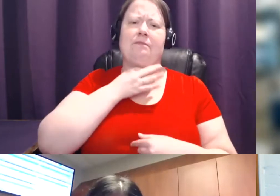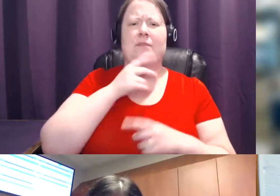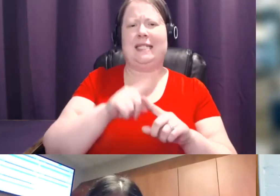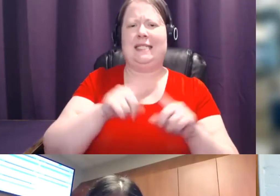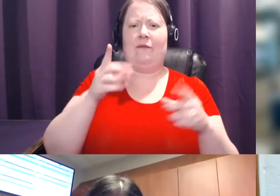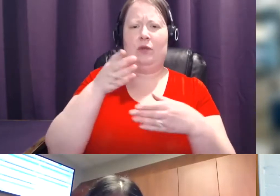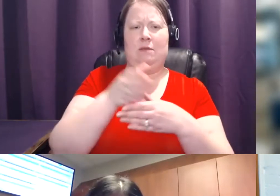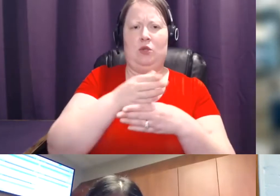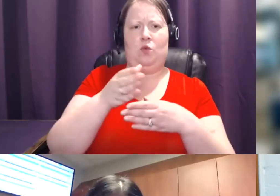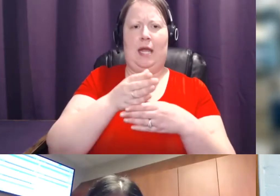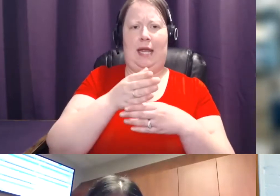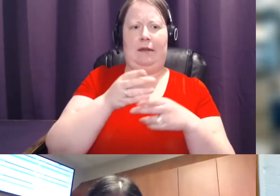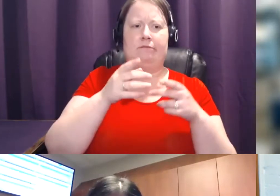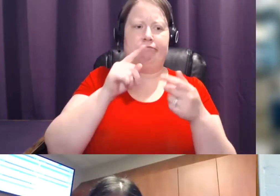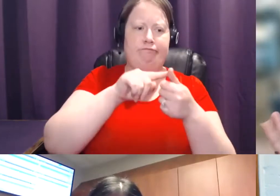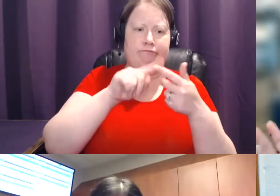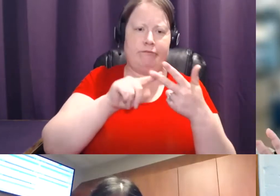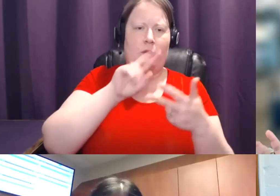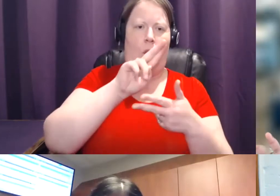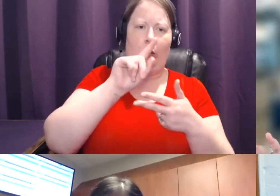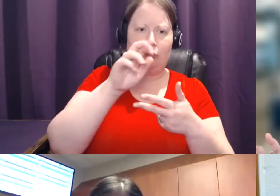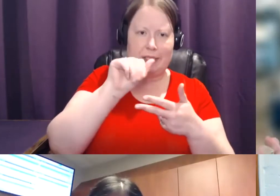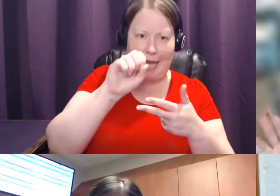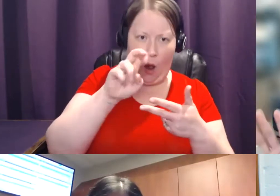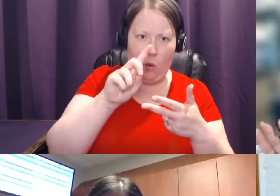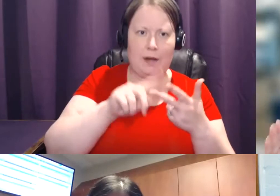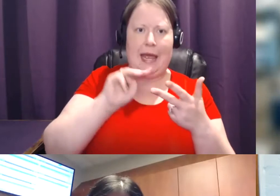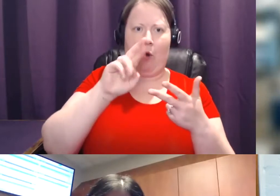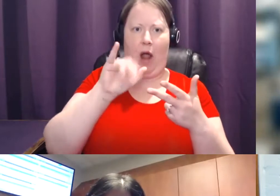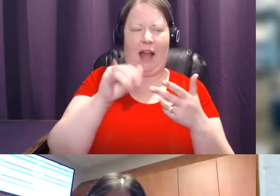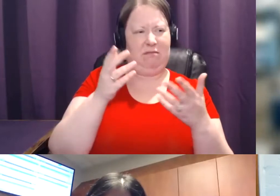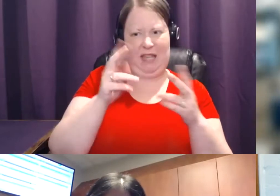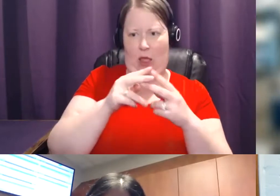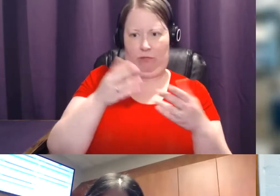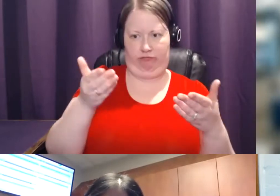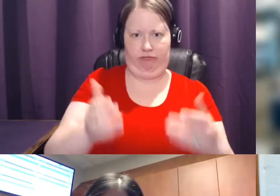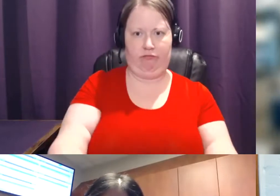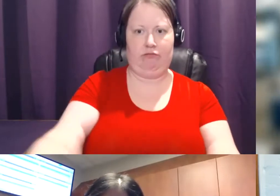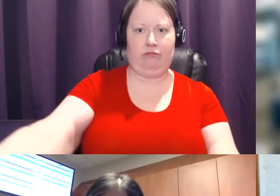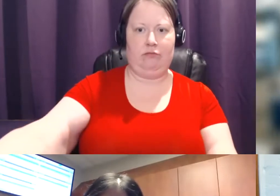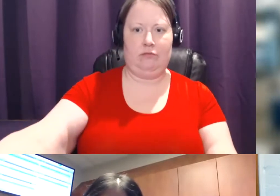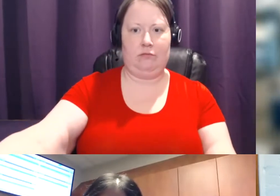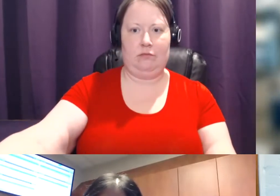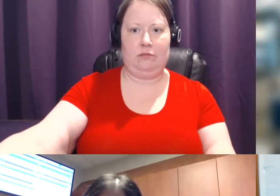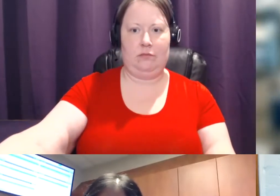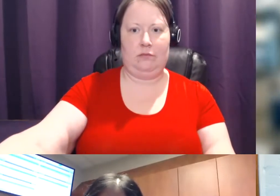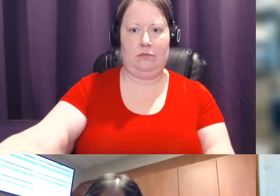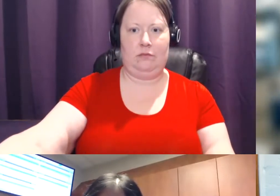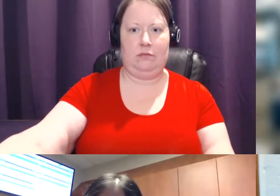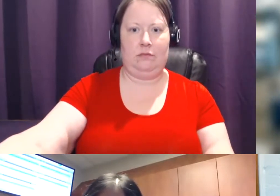that and the ultrasound and the MRI. I'll let either one of you jump in here before we get to some of the other questions, just so we understand the language.